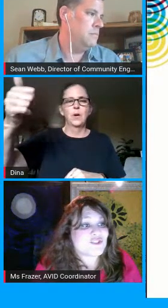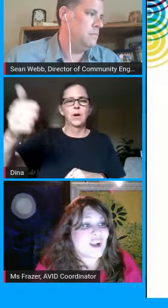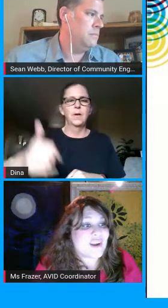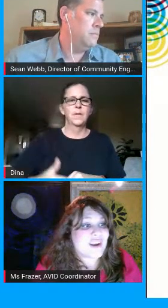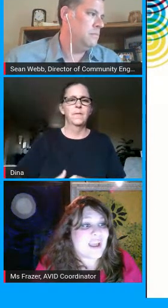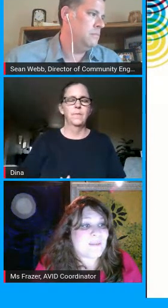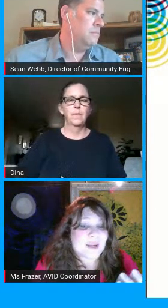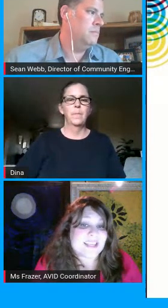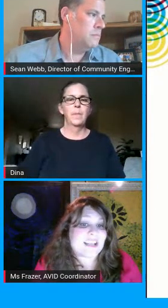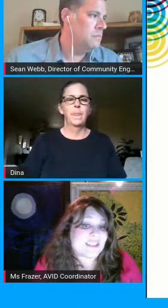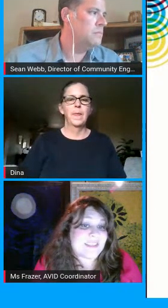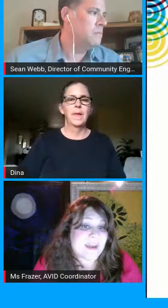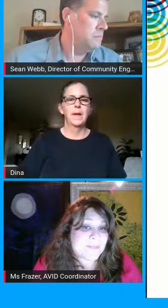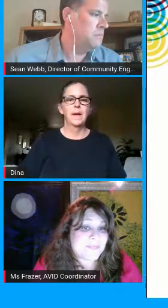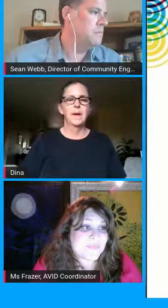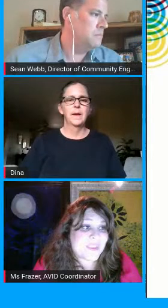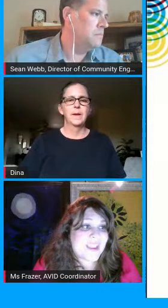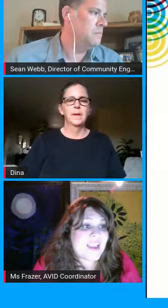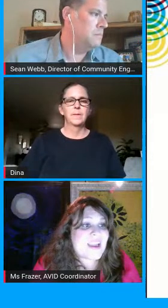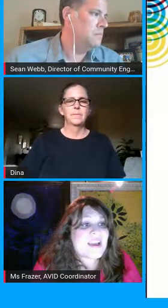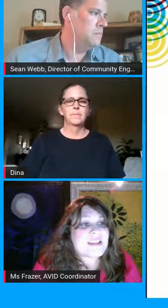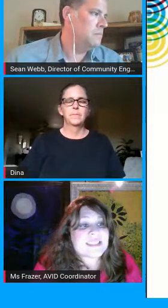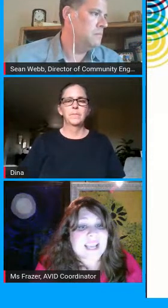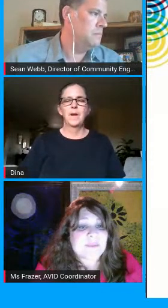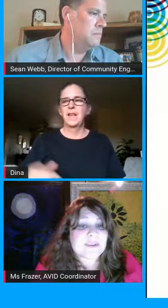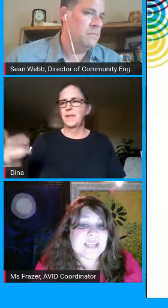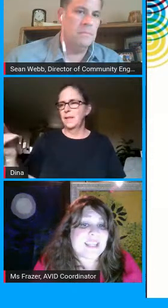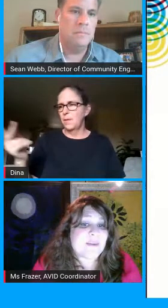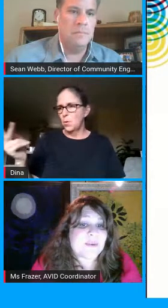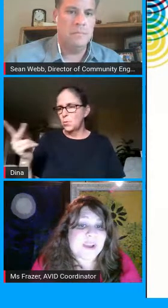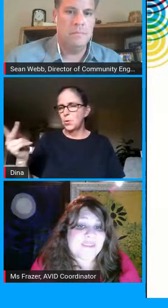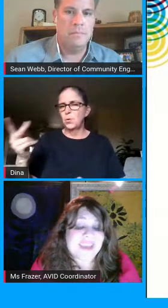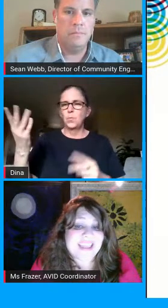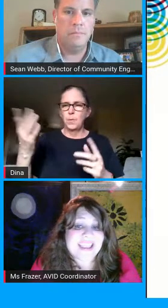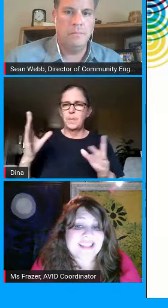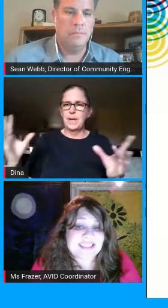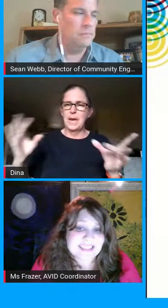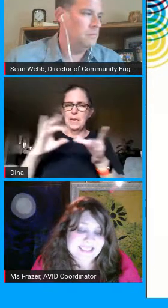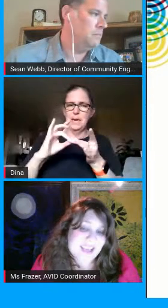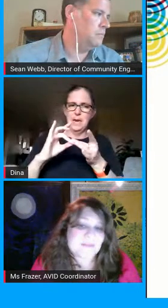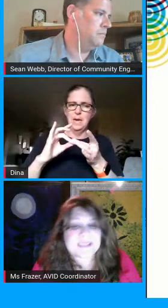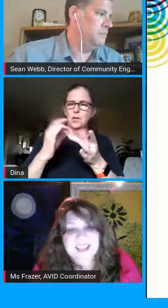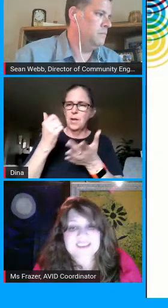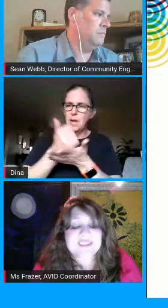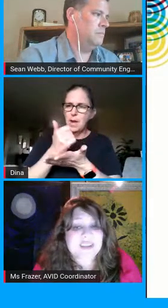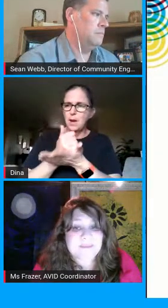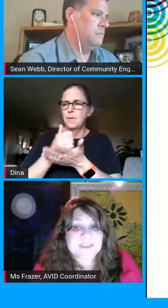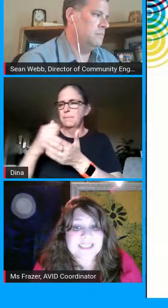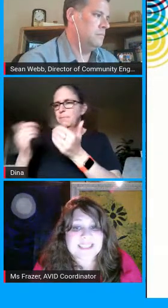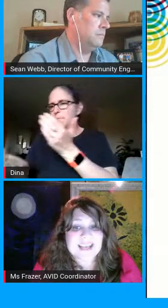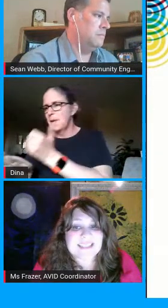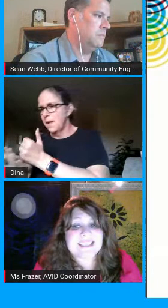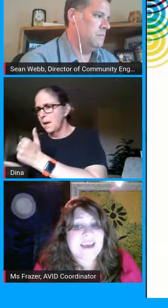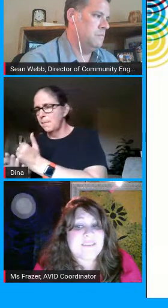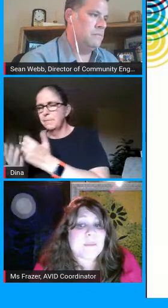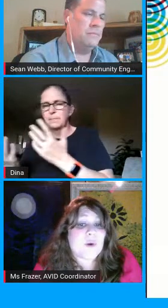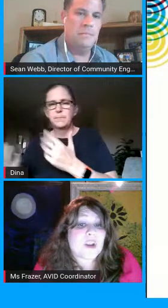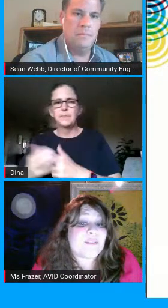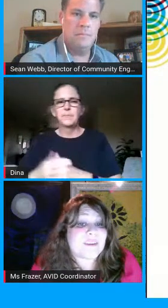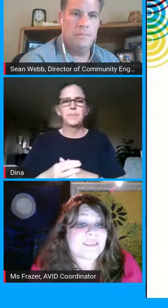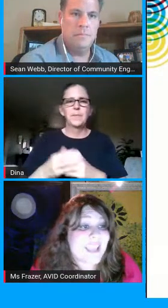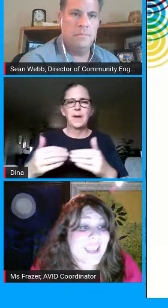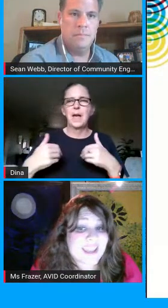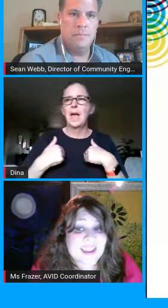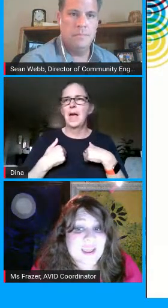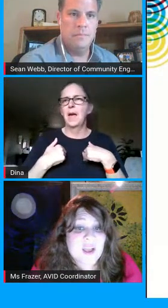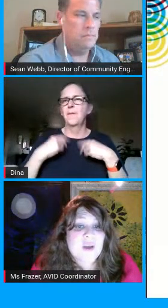student feel stronger and more attached to them the second routine that we recommend to help set your student up for success is having a